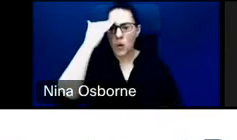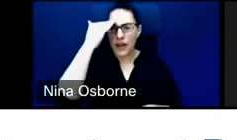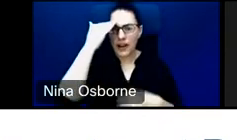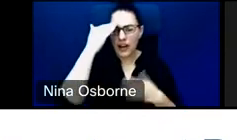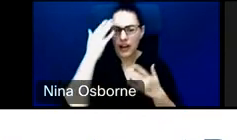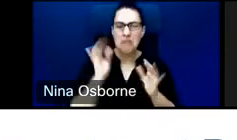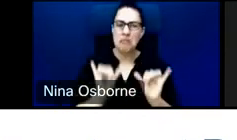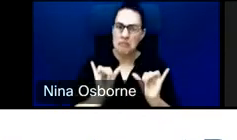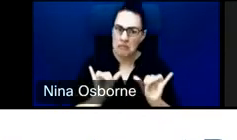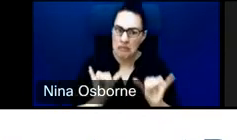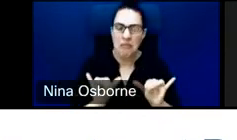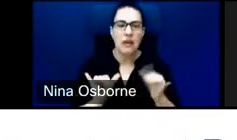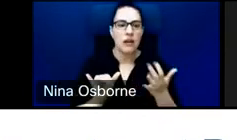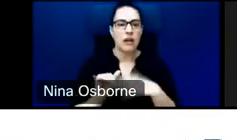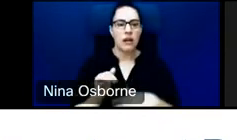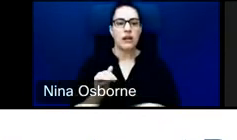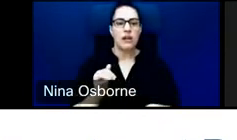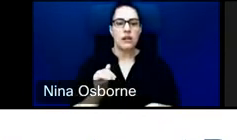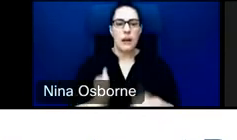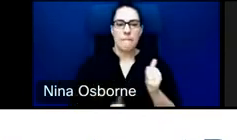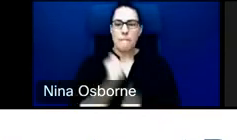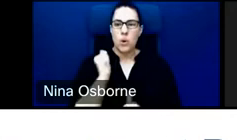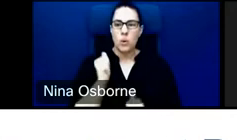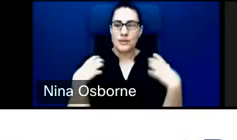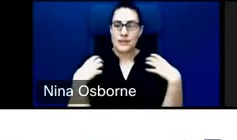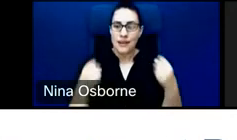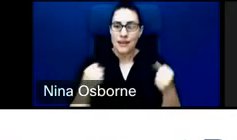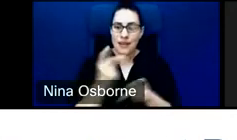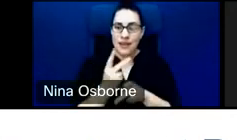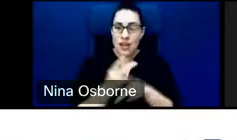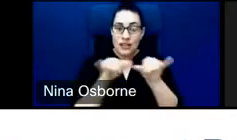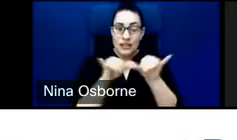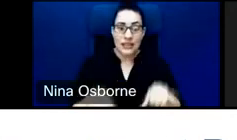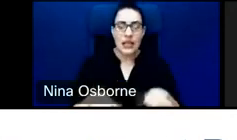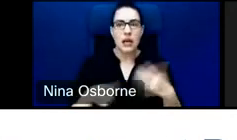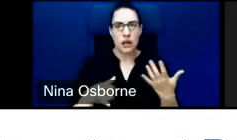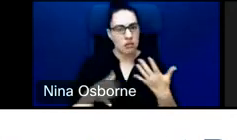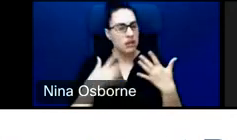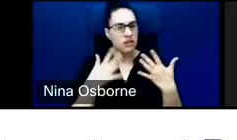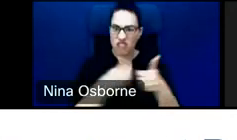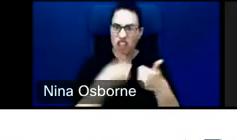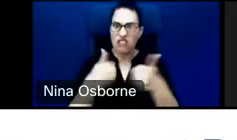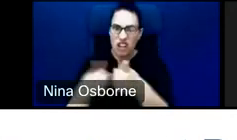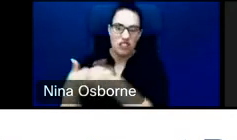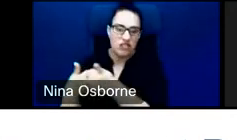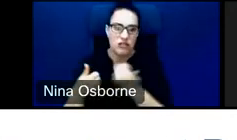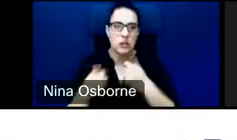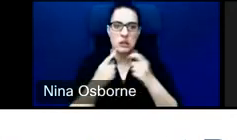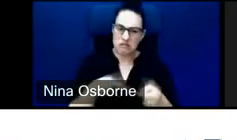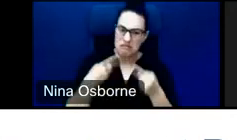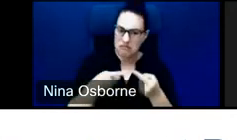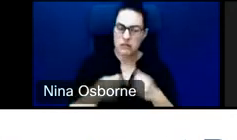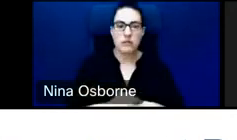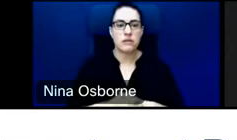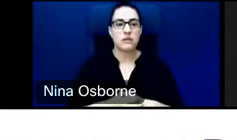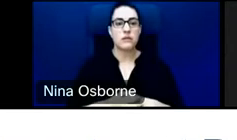challenges that most healthcare systems have along their value chain. So, what this organization has done is that it has